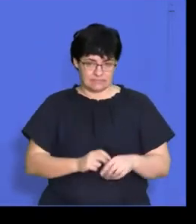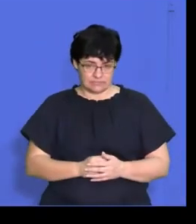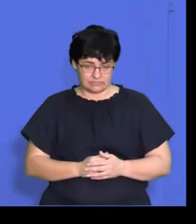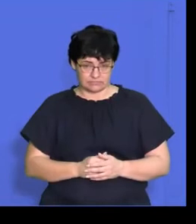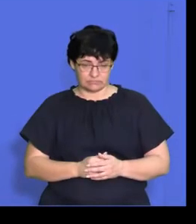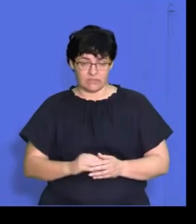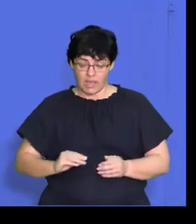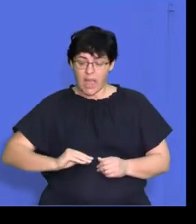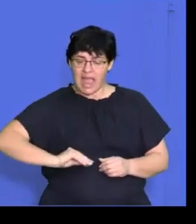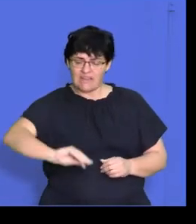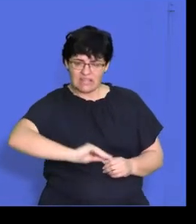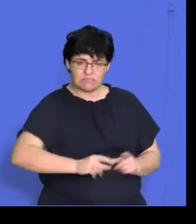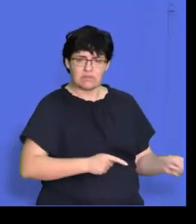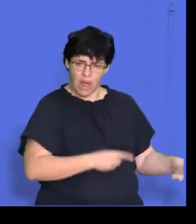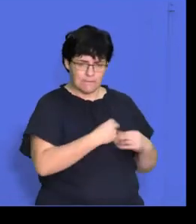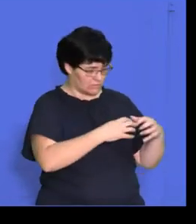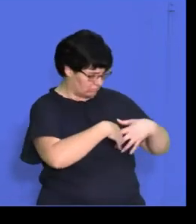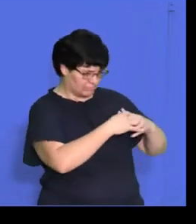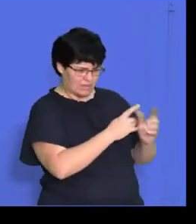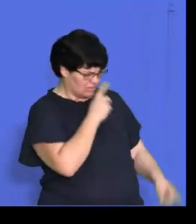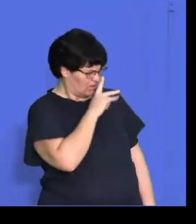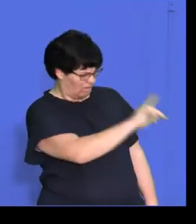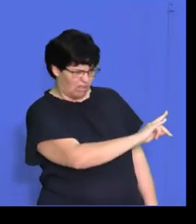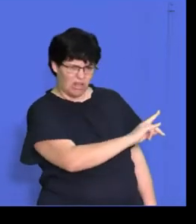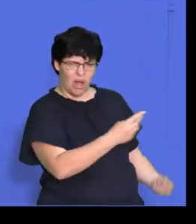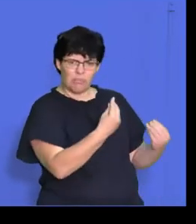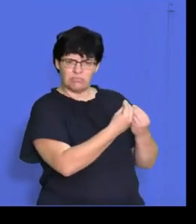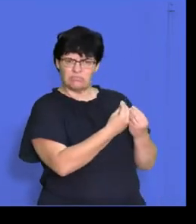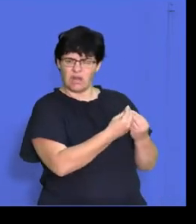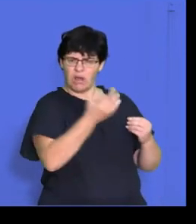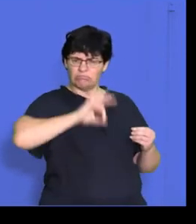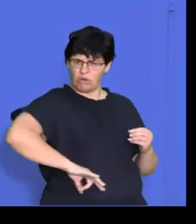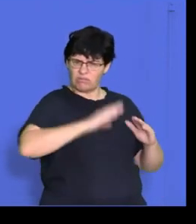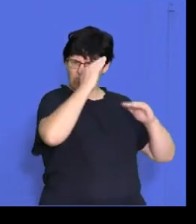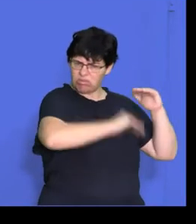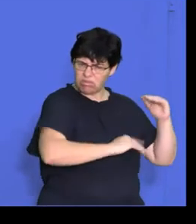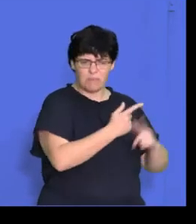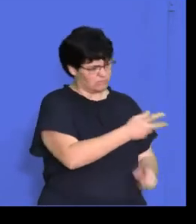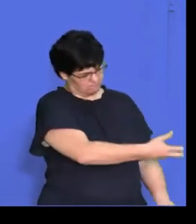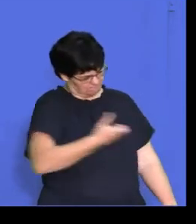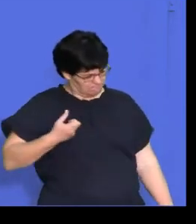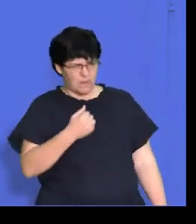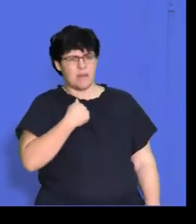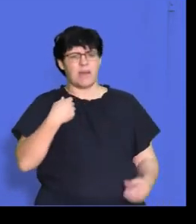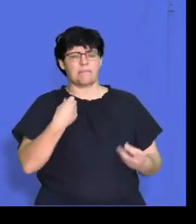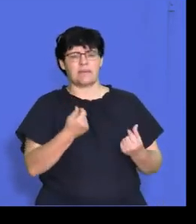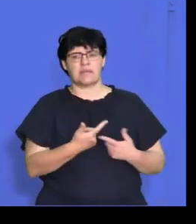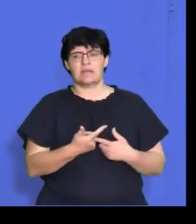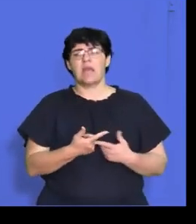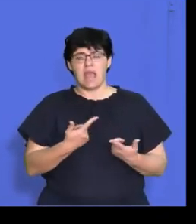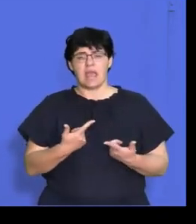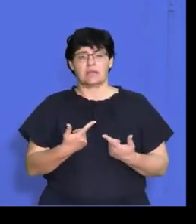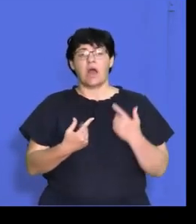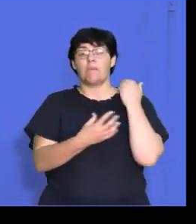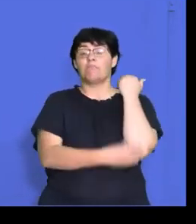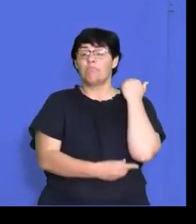Investors might want to withdraw their investments. If there's a decline in profits and then a bad publicity due to poor